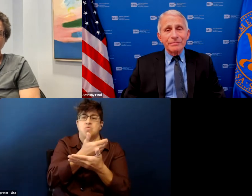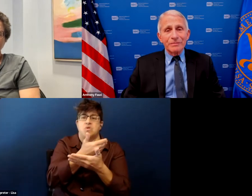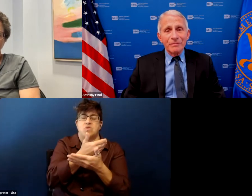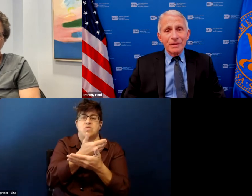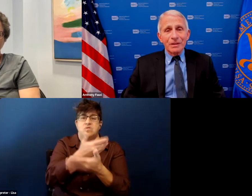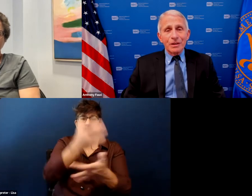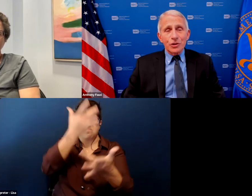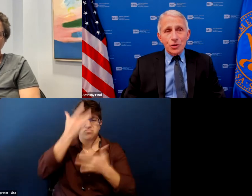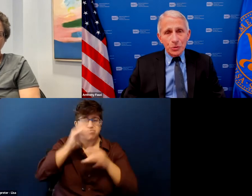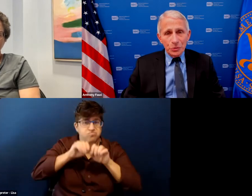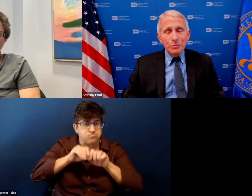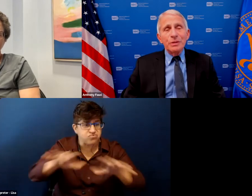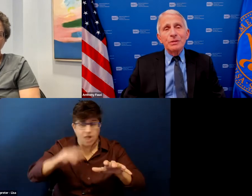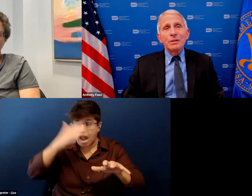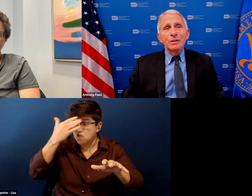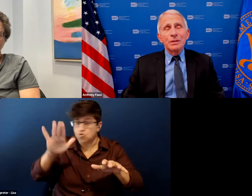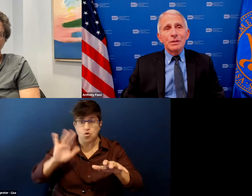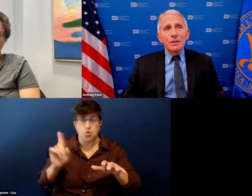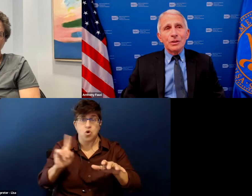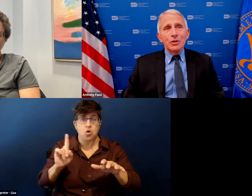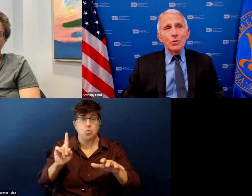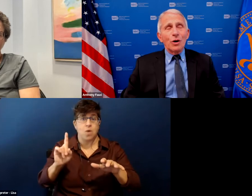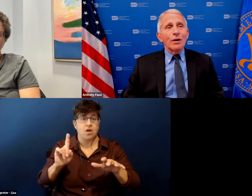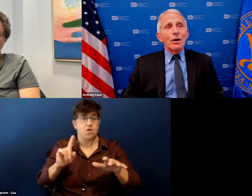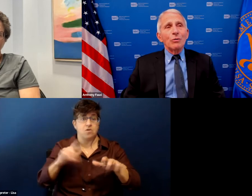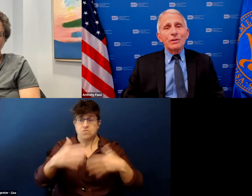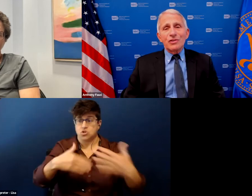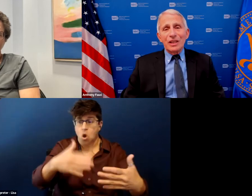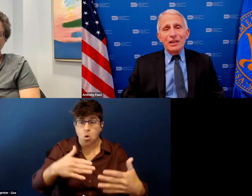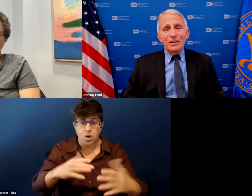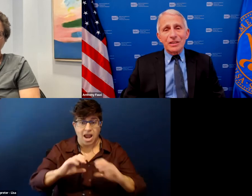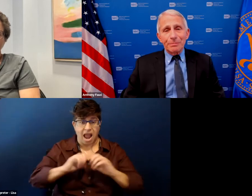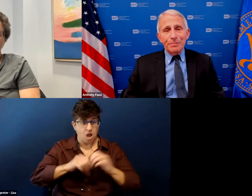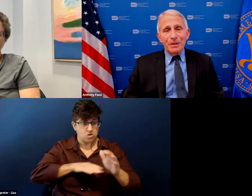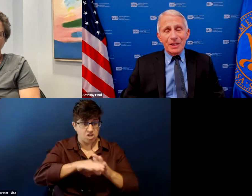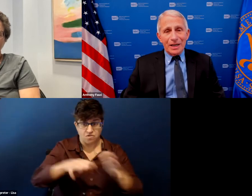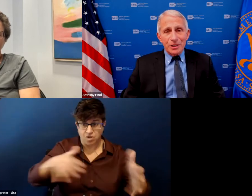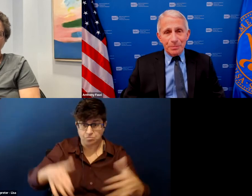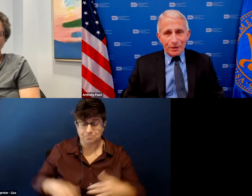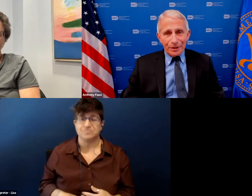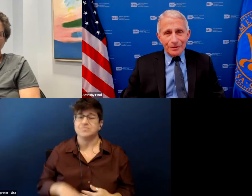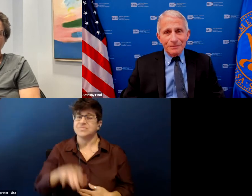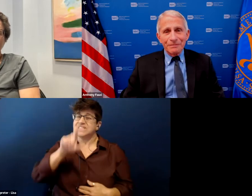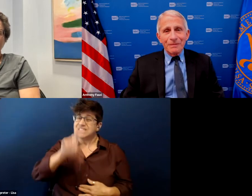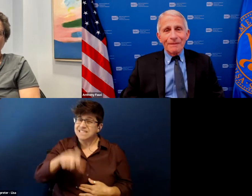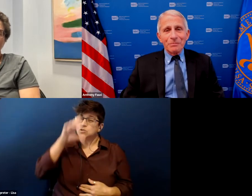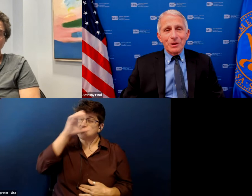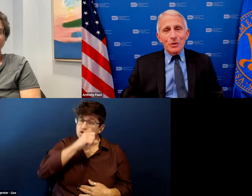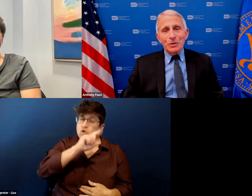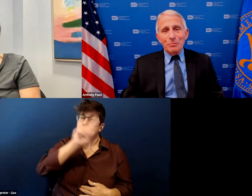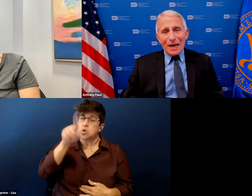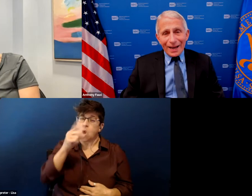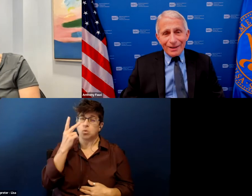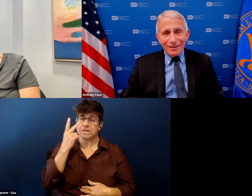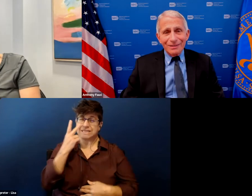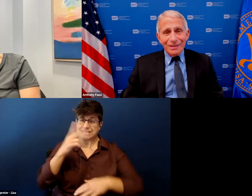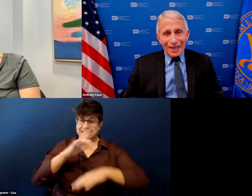assume you are only seeing the tip of the iceberg because